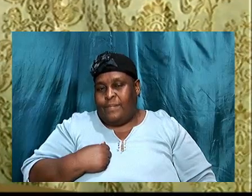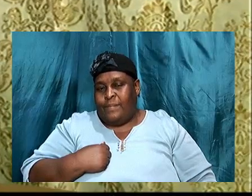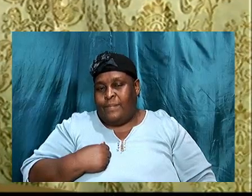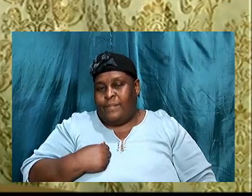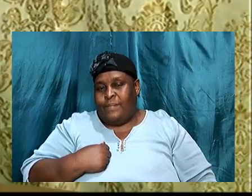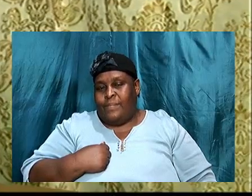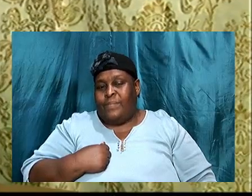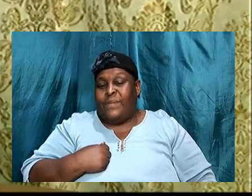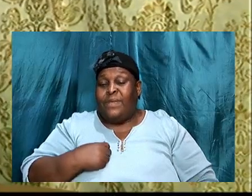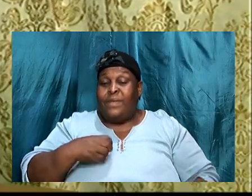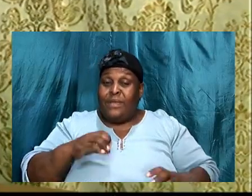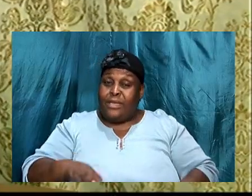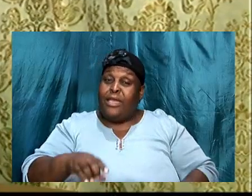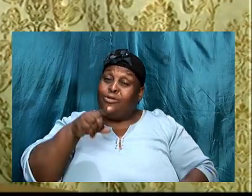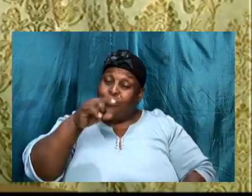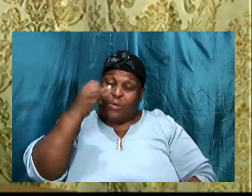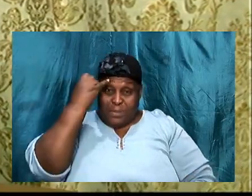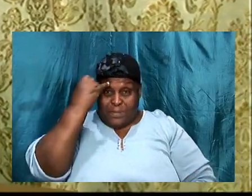can you imagine,